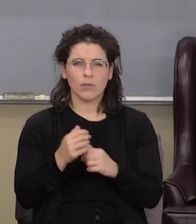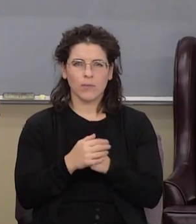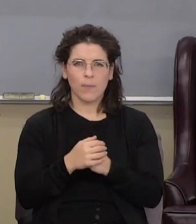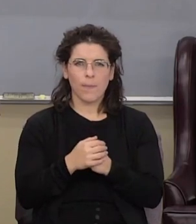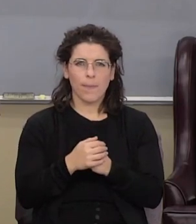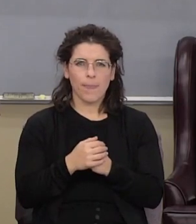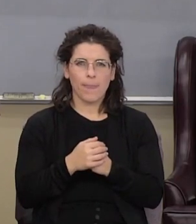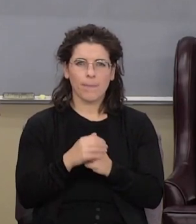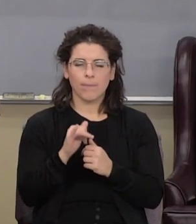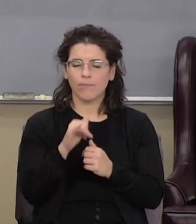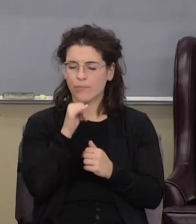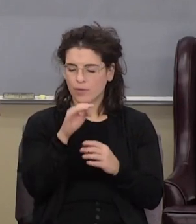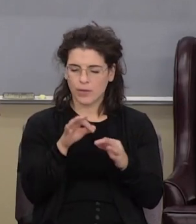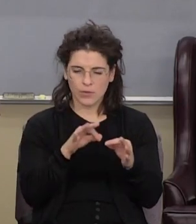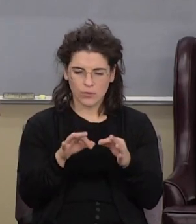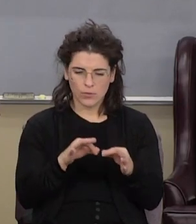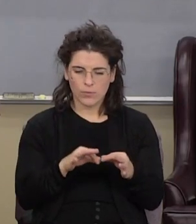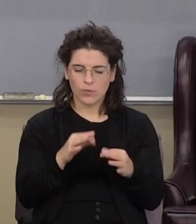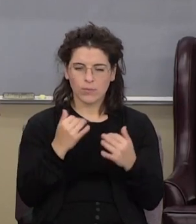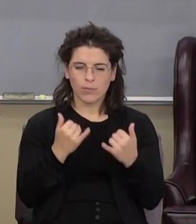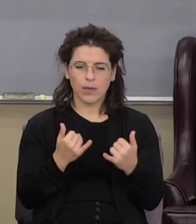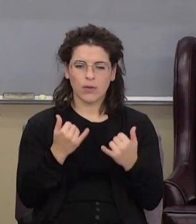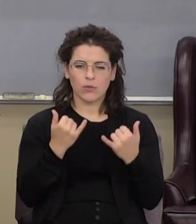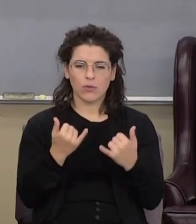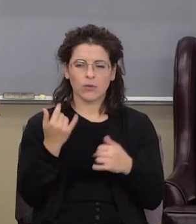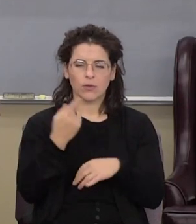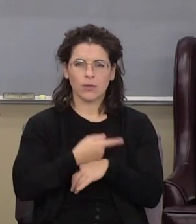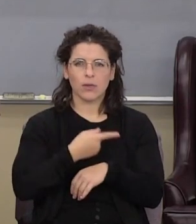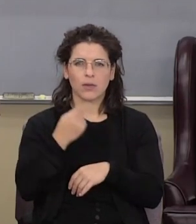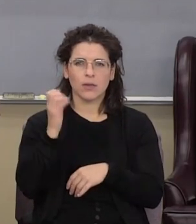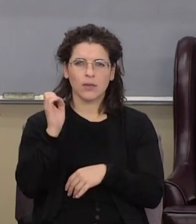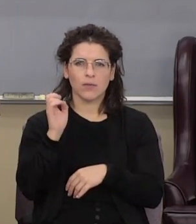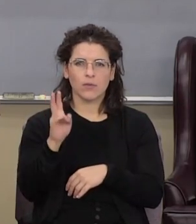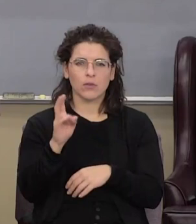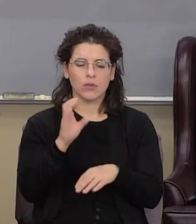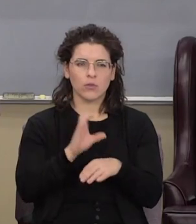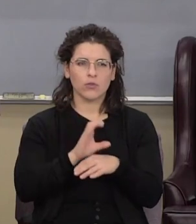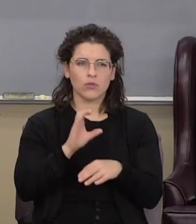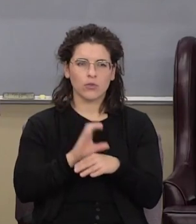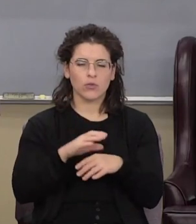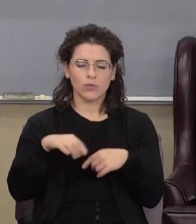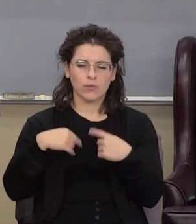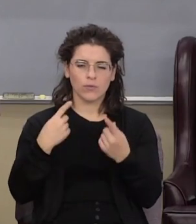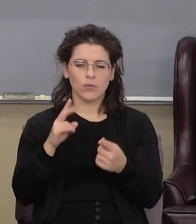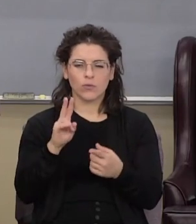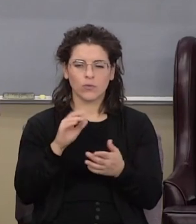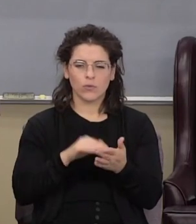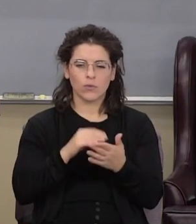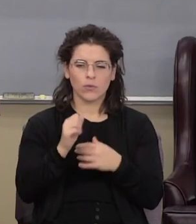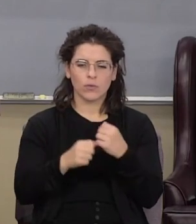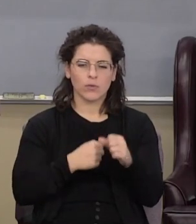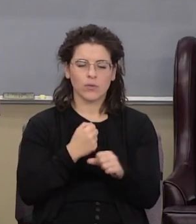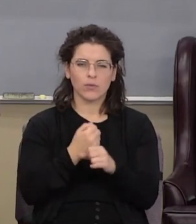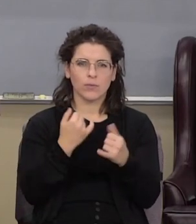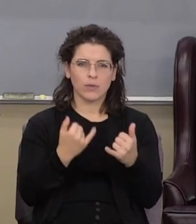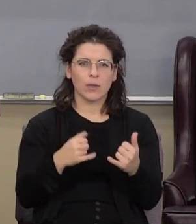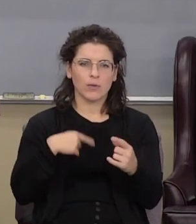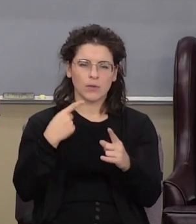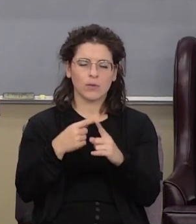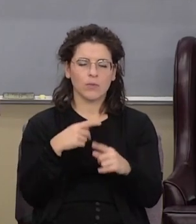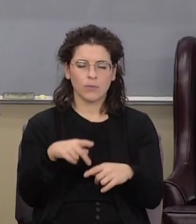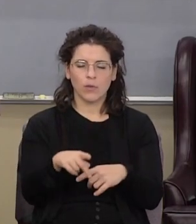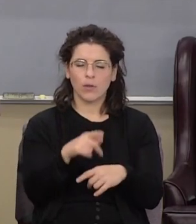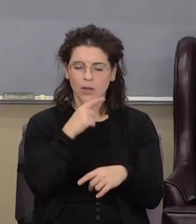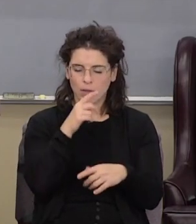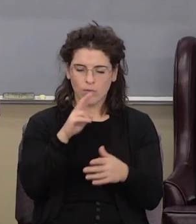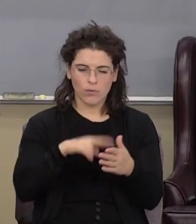if that's not a description of modern day evangelicalism or the church for 2,000 years from now till Paul I